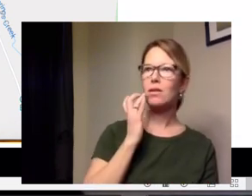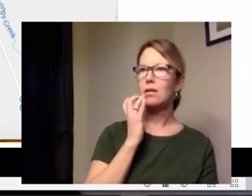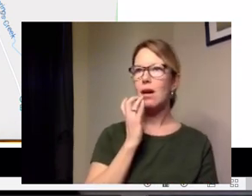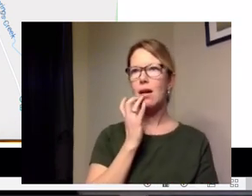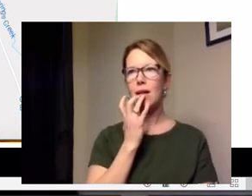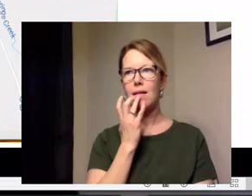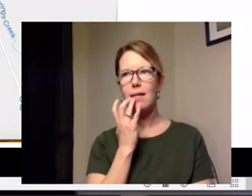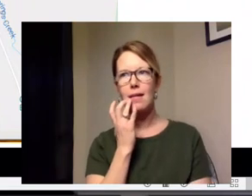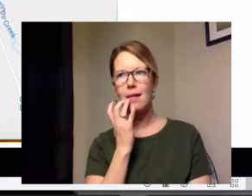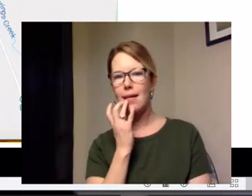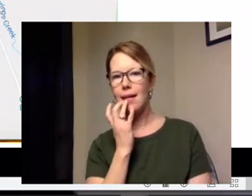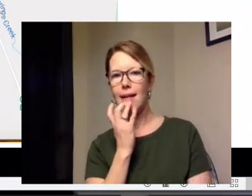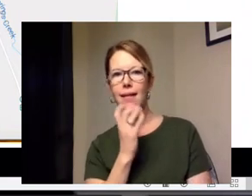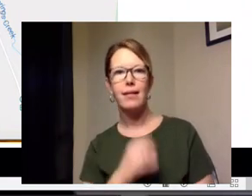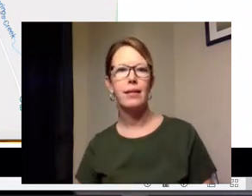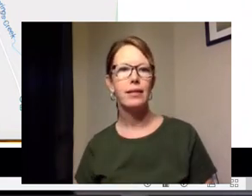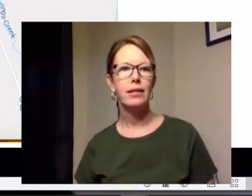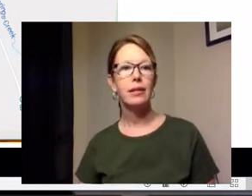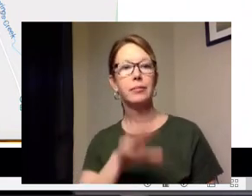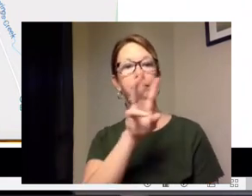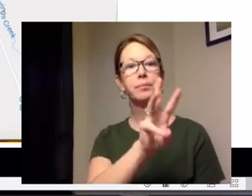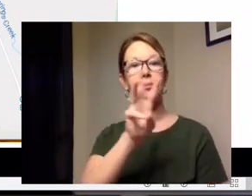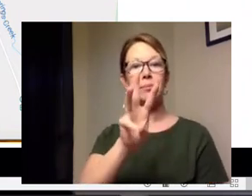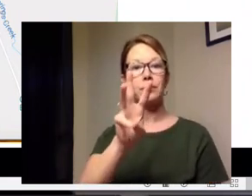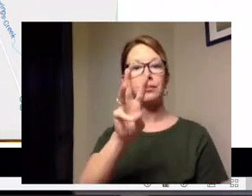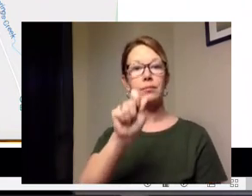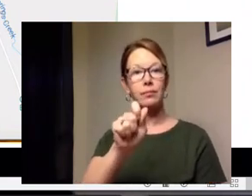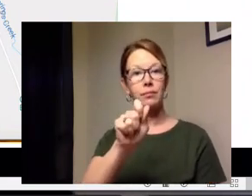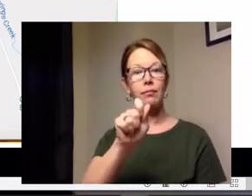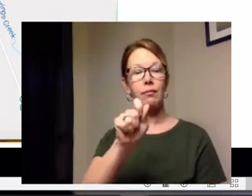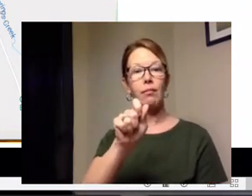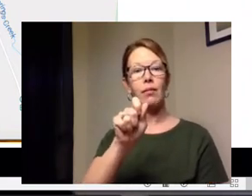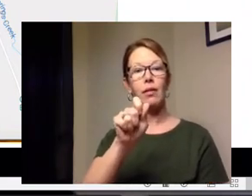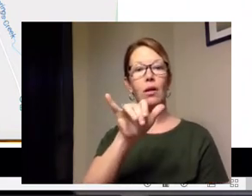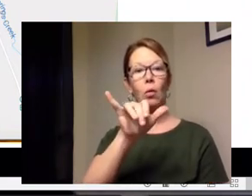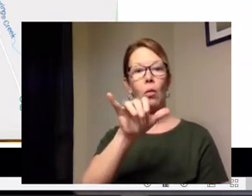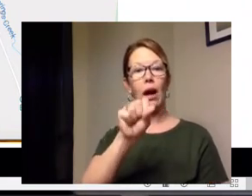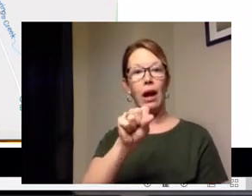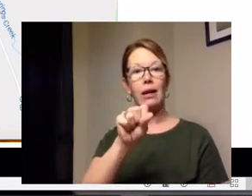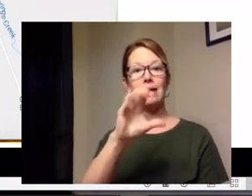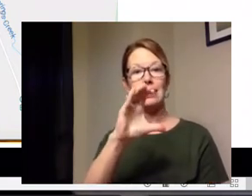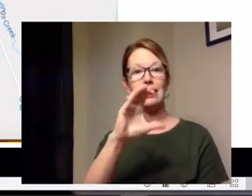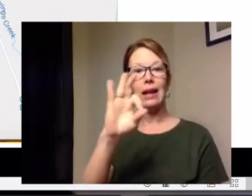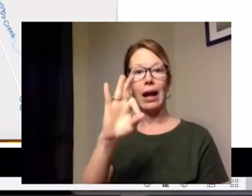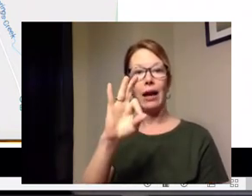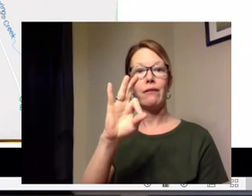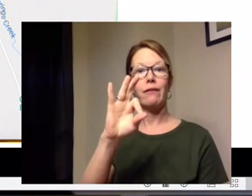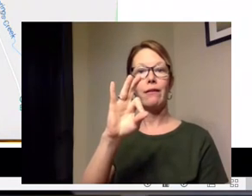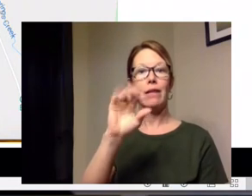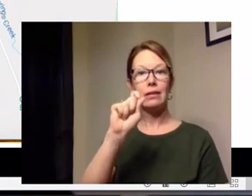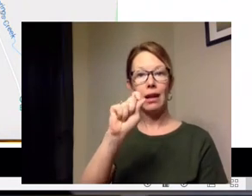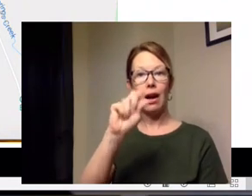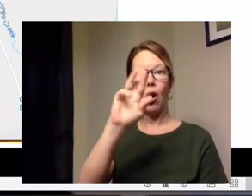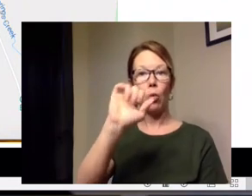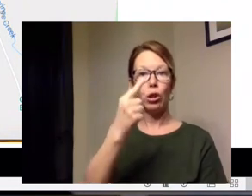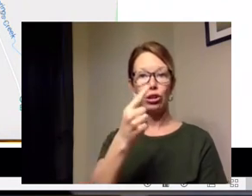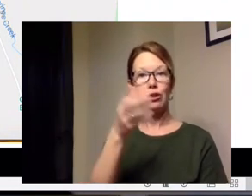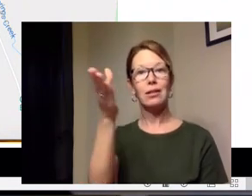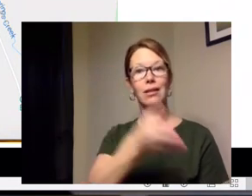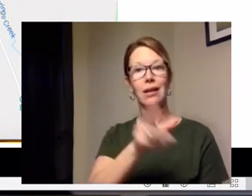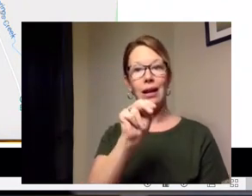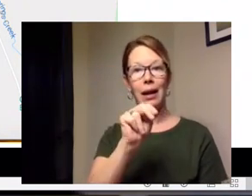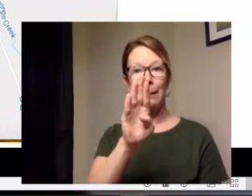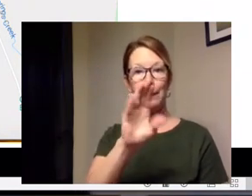repeat that to the public that's www.yscf.org forward slash nbc